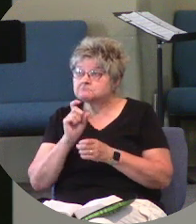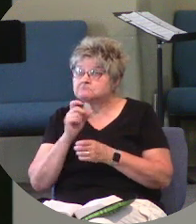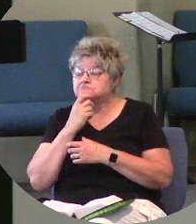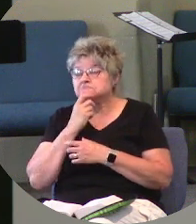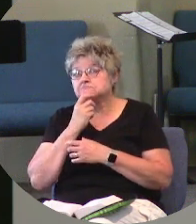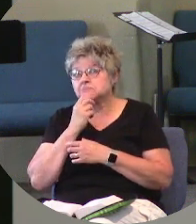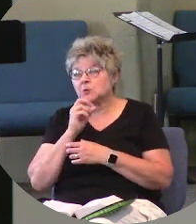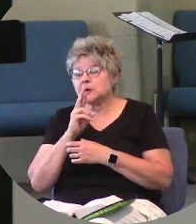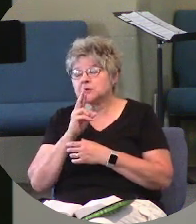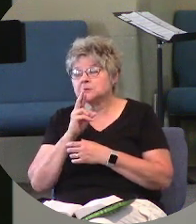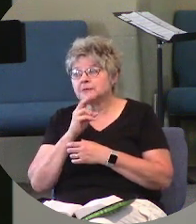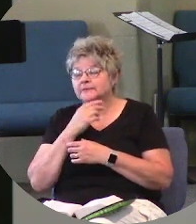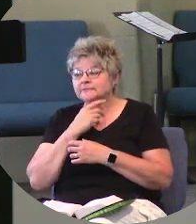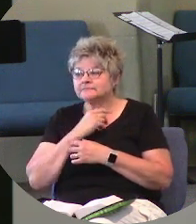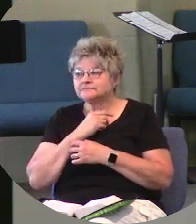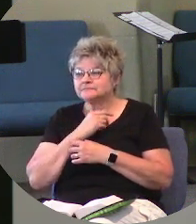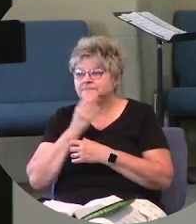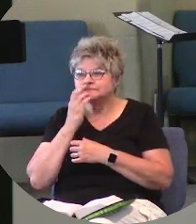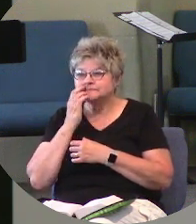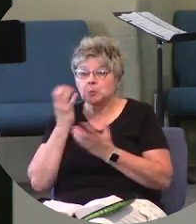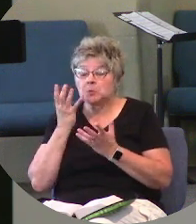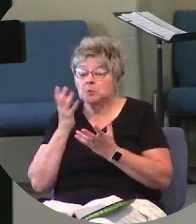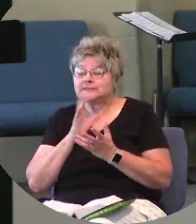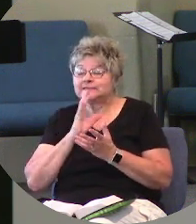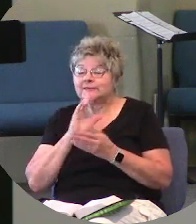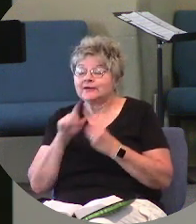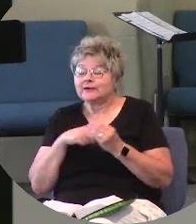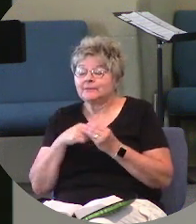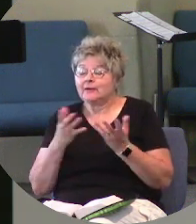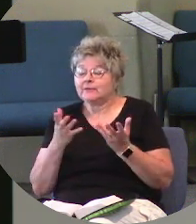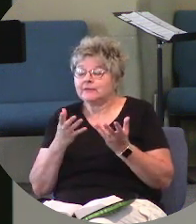Or is He talking, what's He talking about?